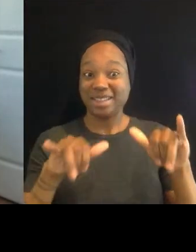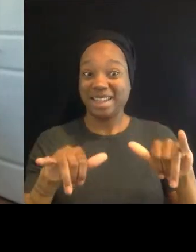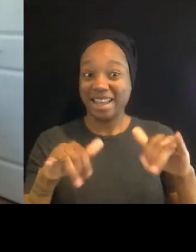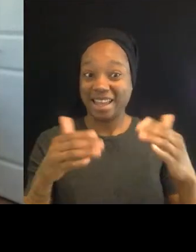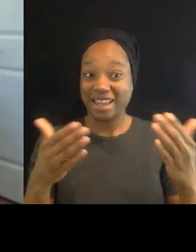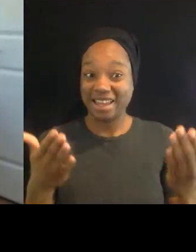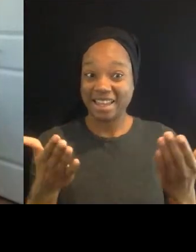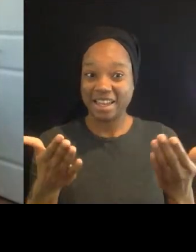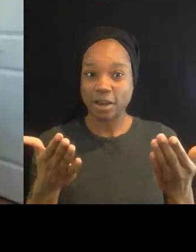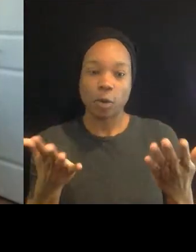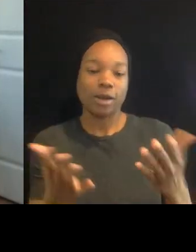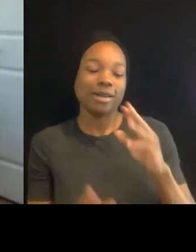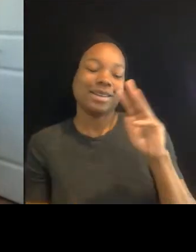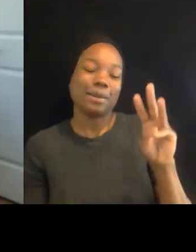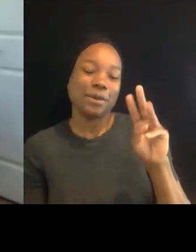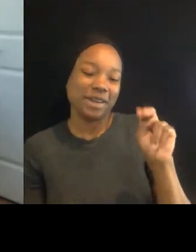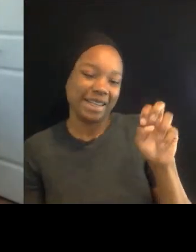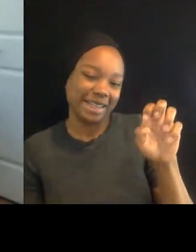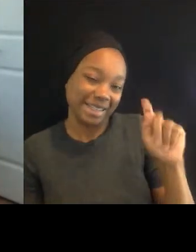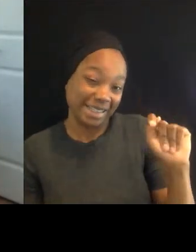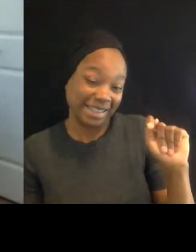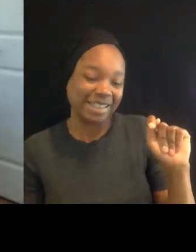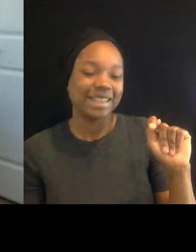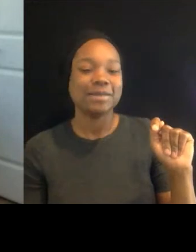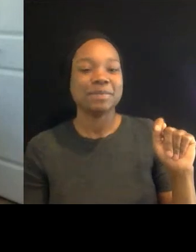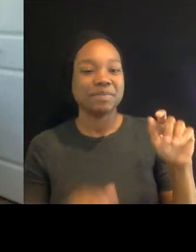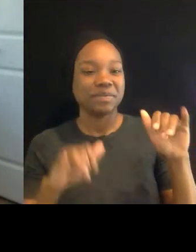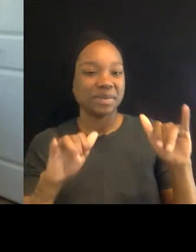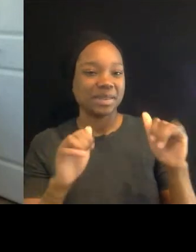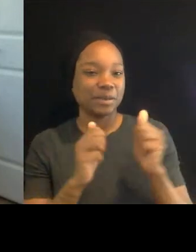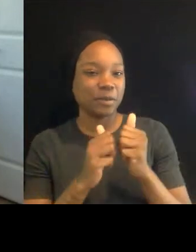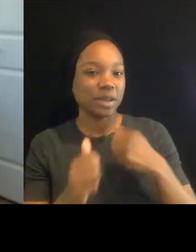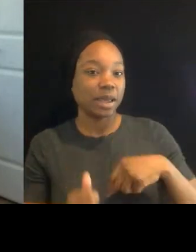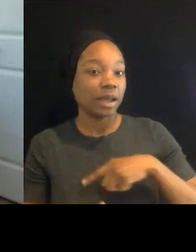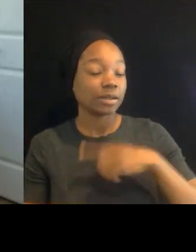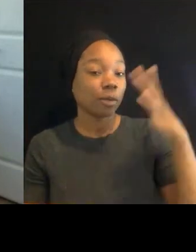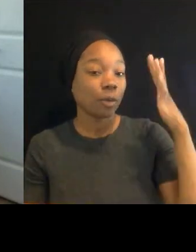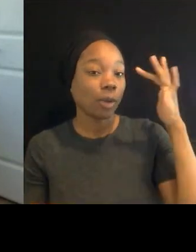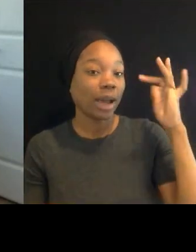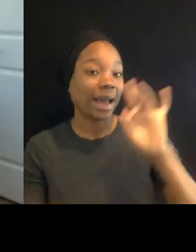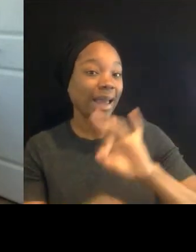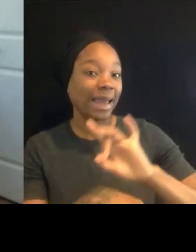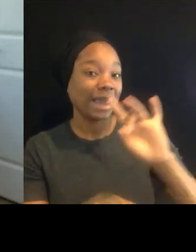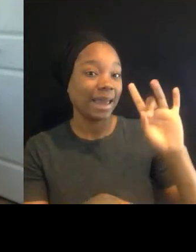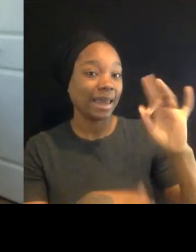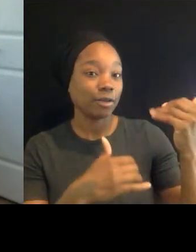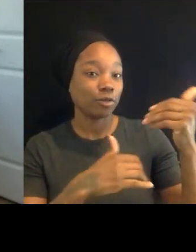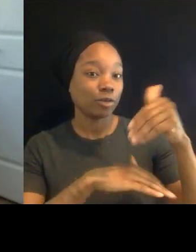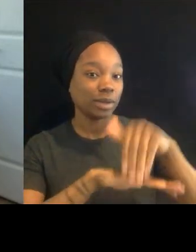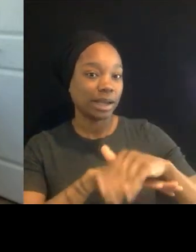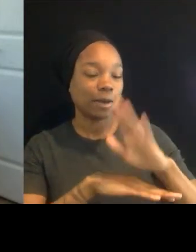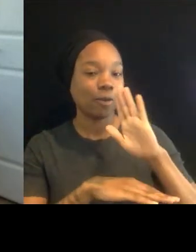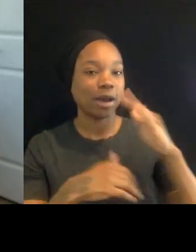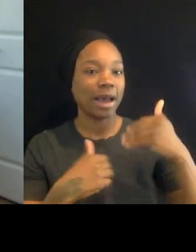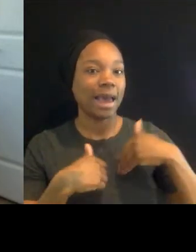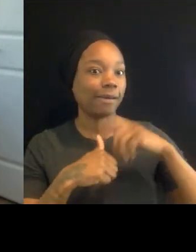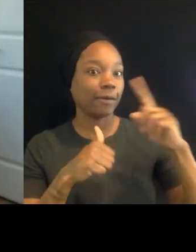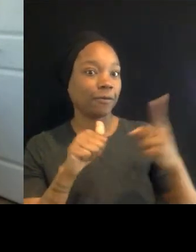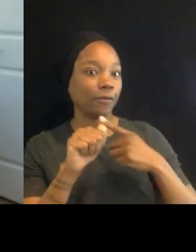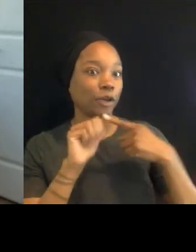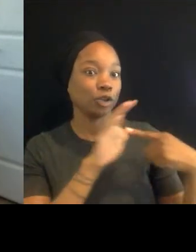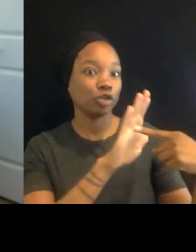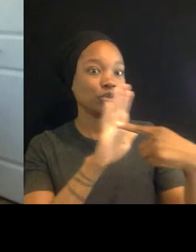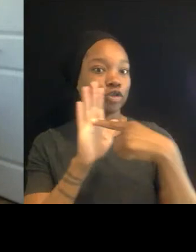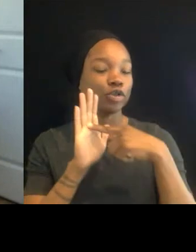and with All Arts, because at 8 p.m. there's a premiere of the first 20 featuring